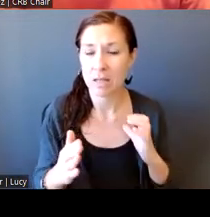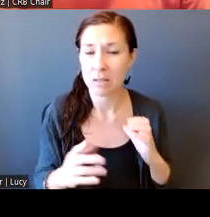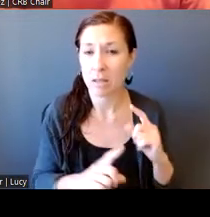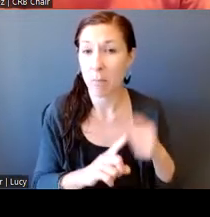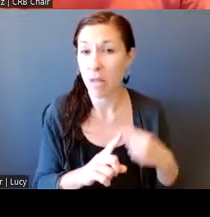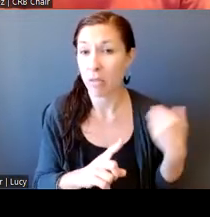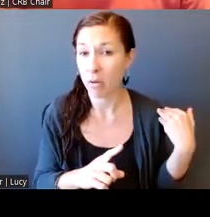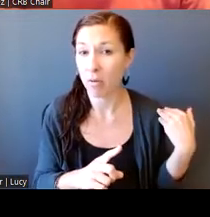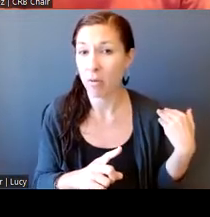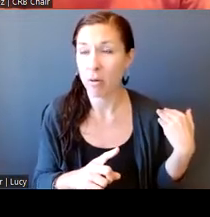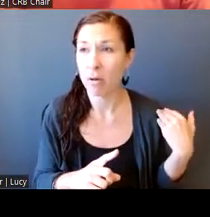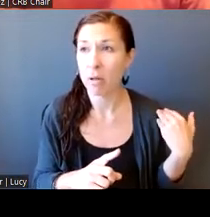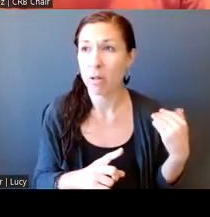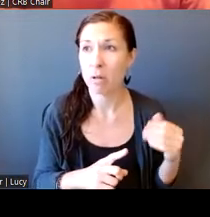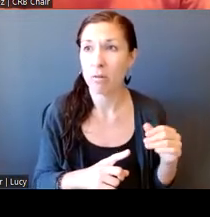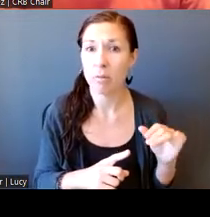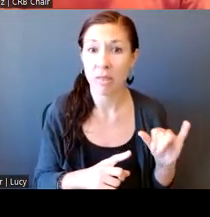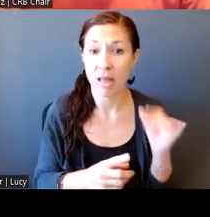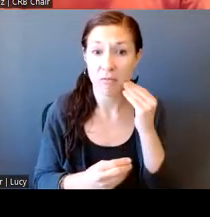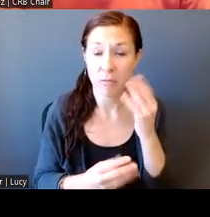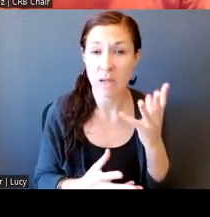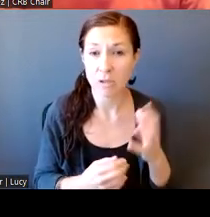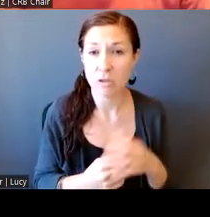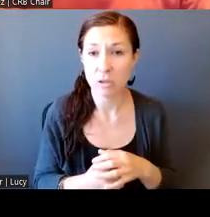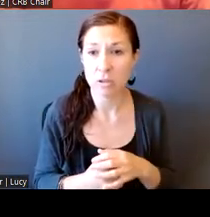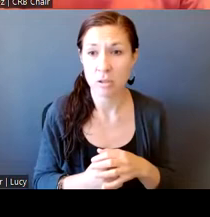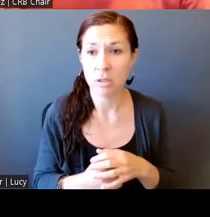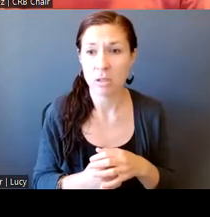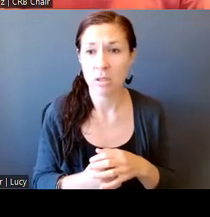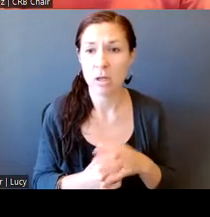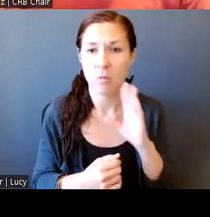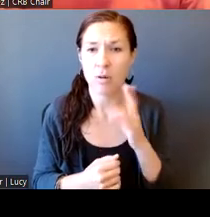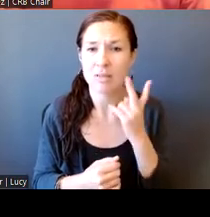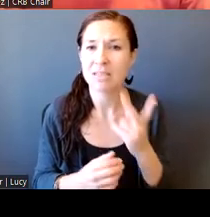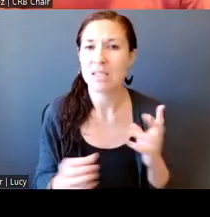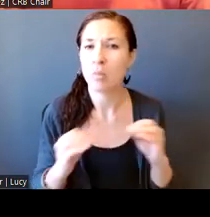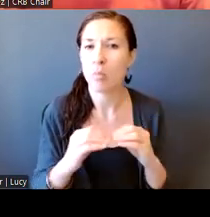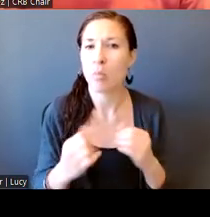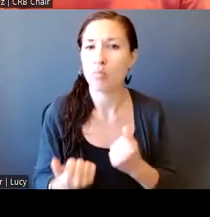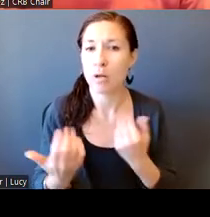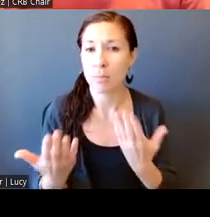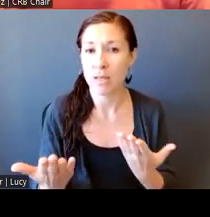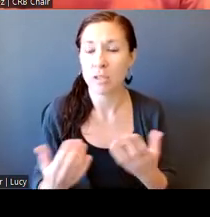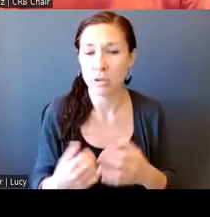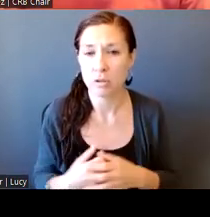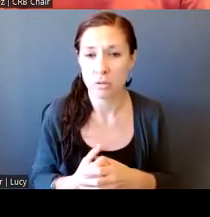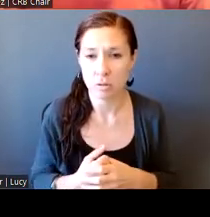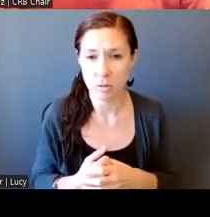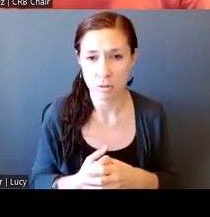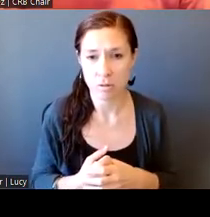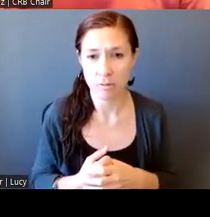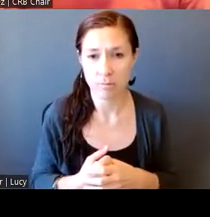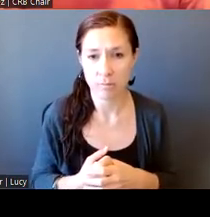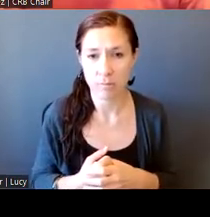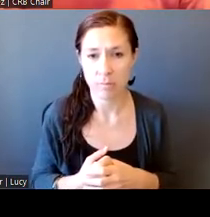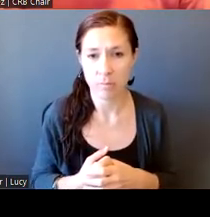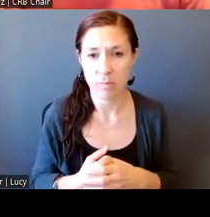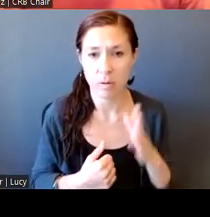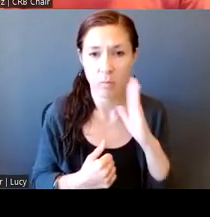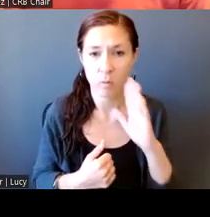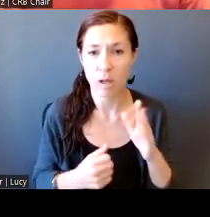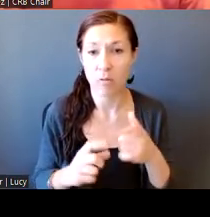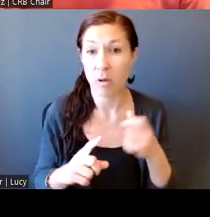information, um, they were, there will be more recommendations, um, that will come from that. And that